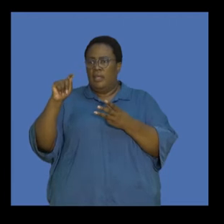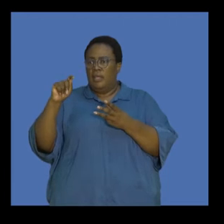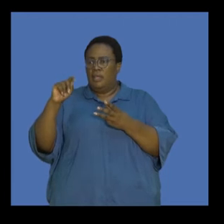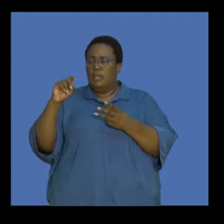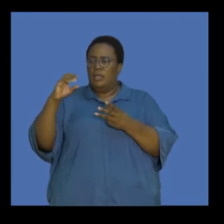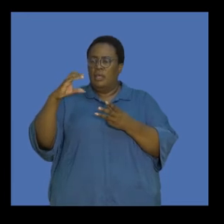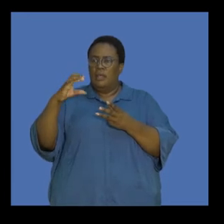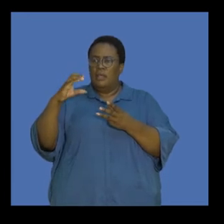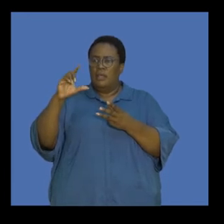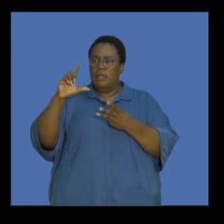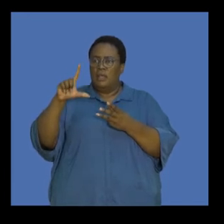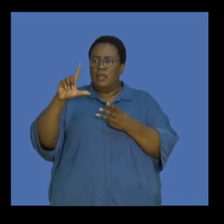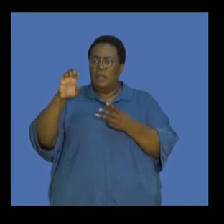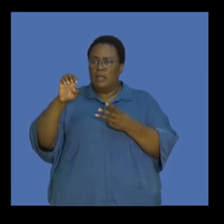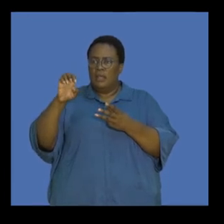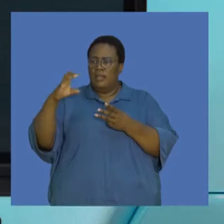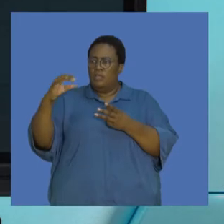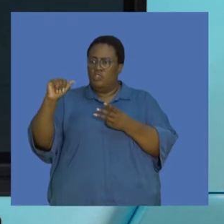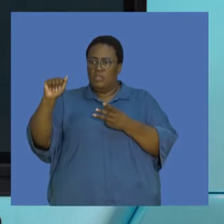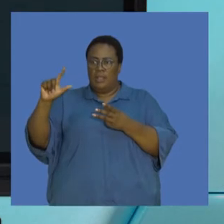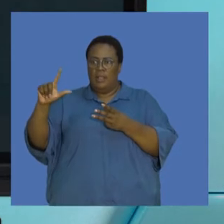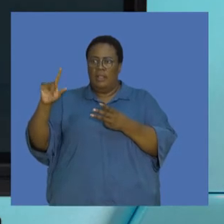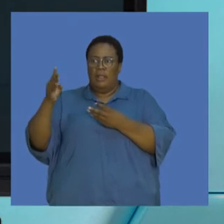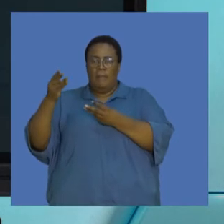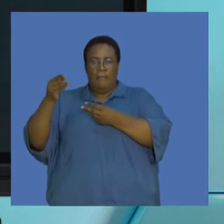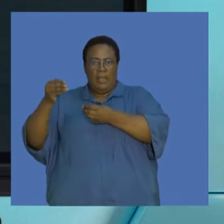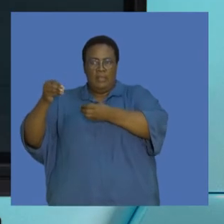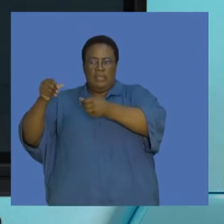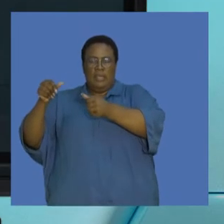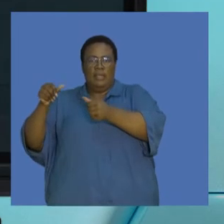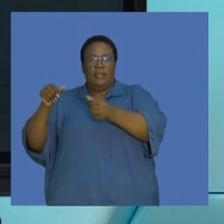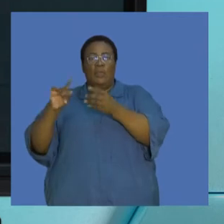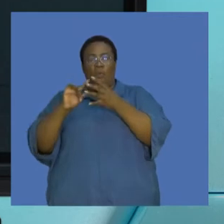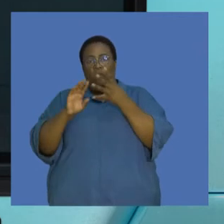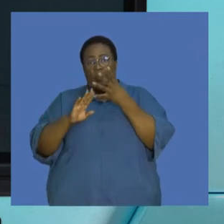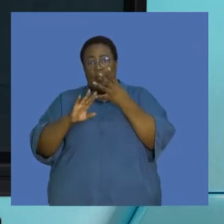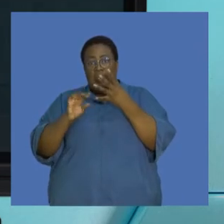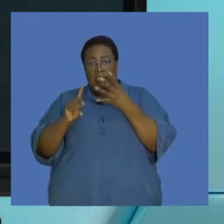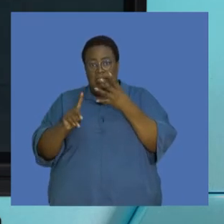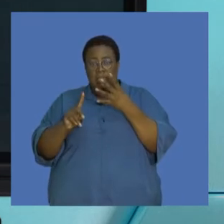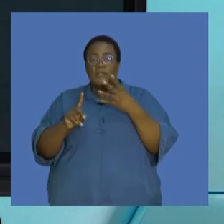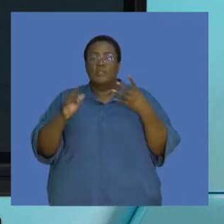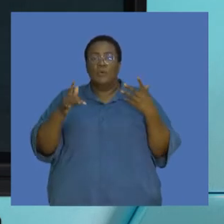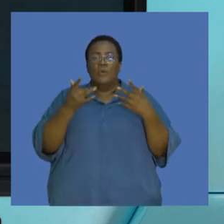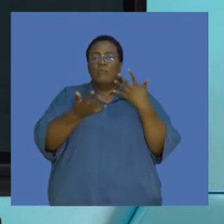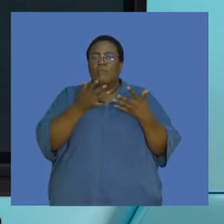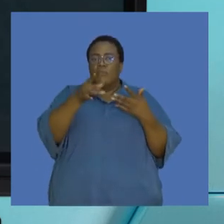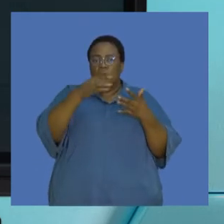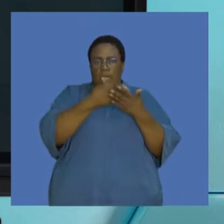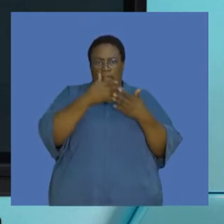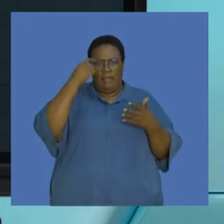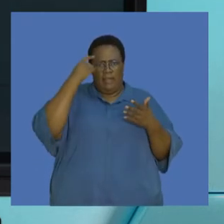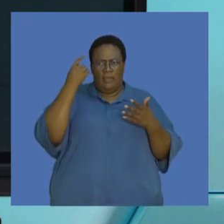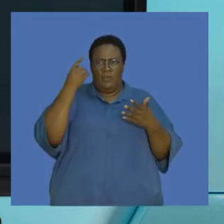droughts. So guys, these are the options that you have. And I'm hoping that through the lesson that we go through today that you're able to think about